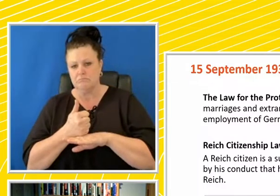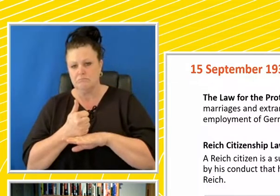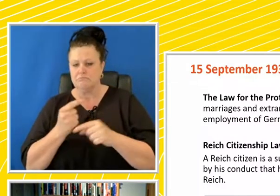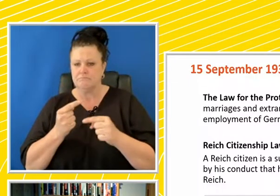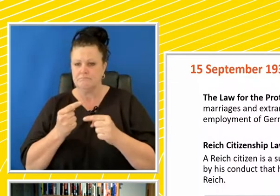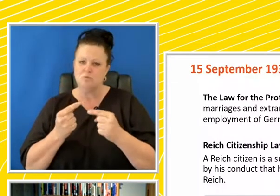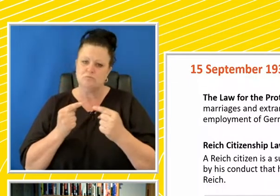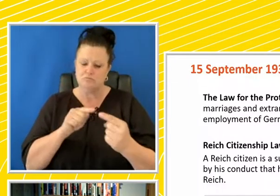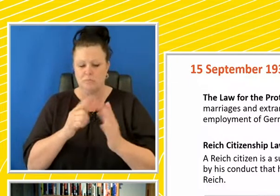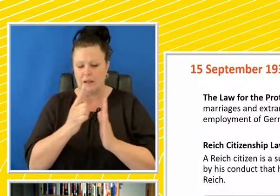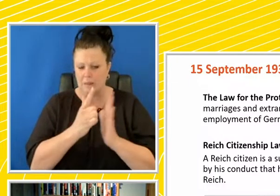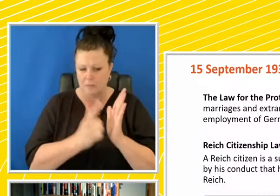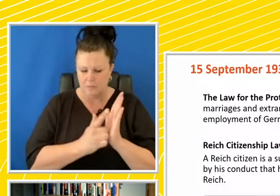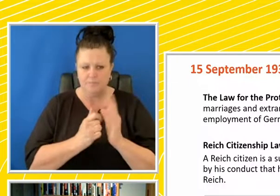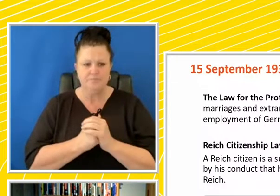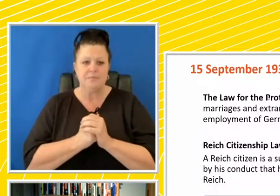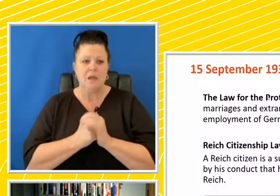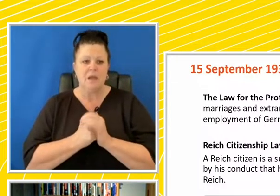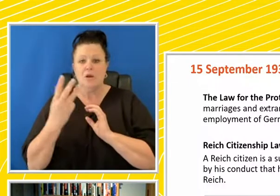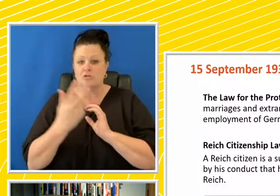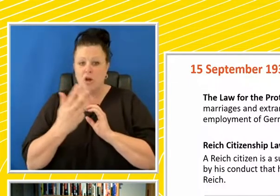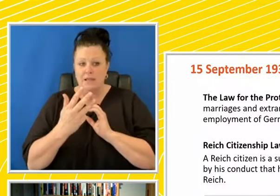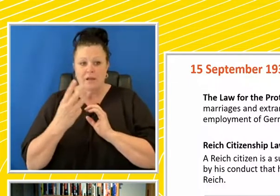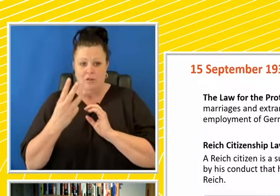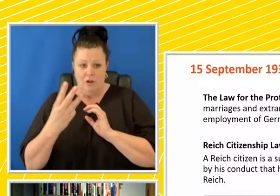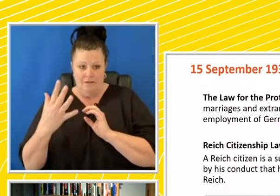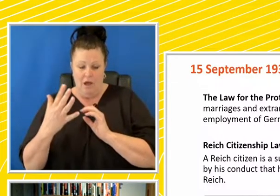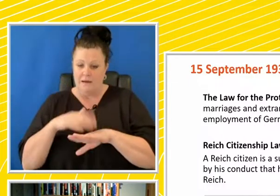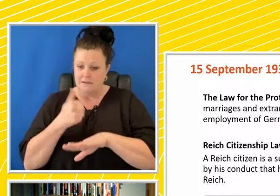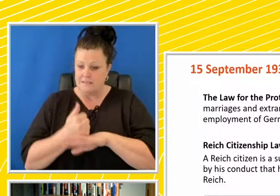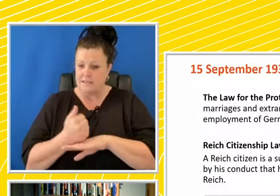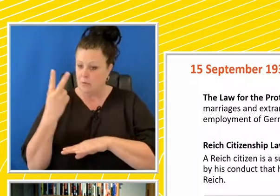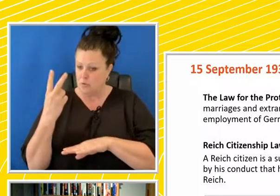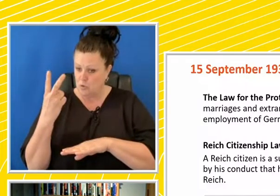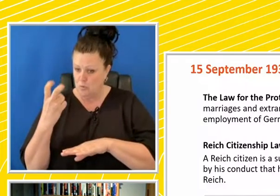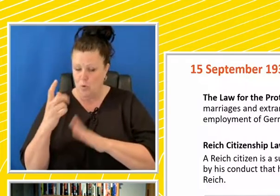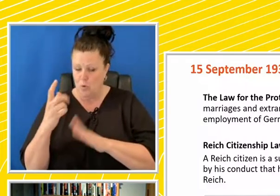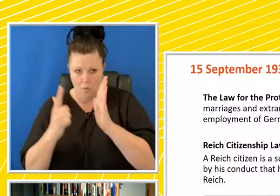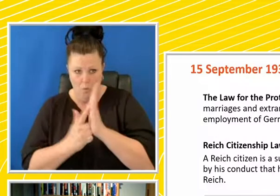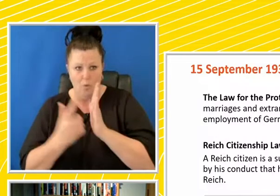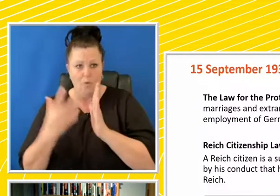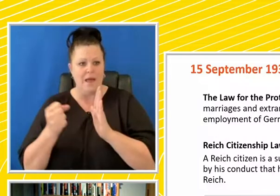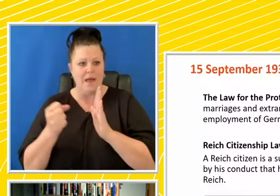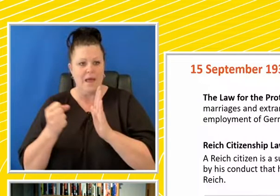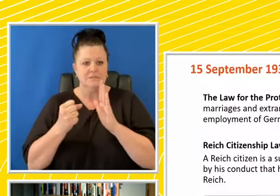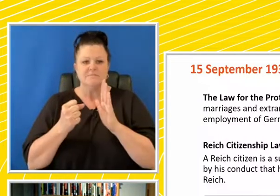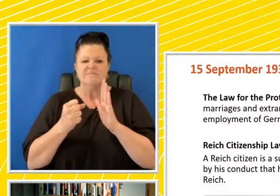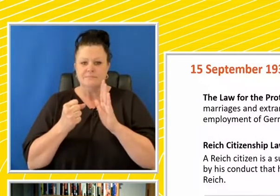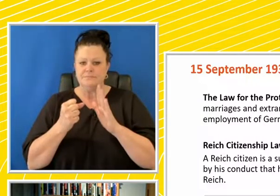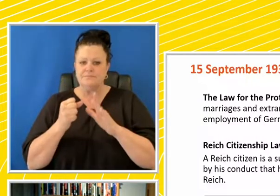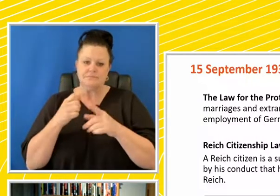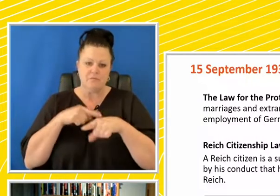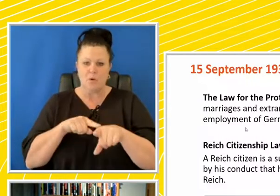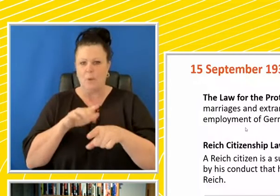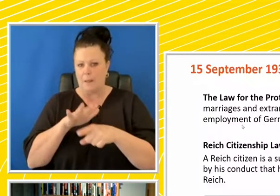1935, Germany introduces two new laws. The law for protection of German blood, known as the Nuremberg Laws, and German Honour,